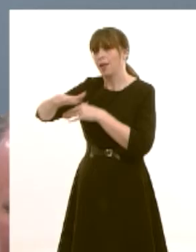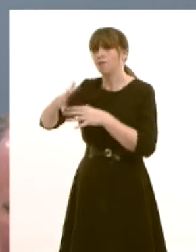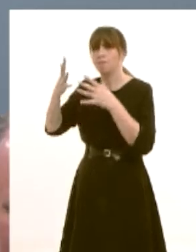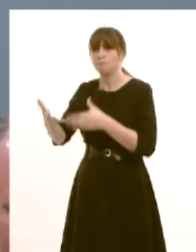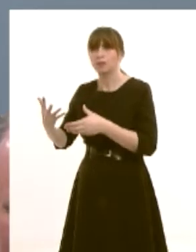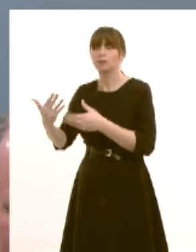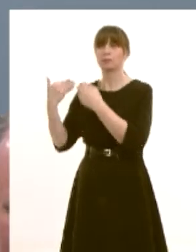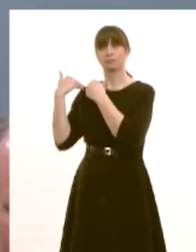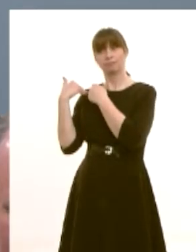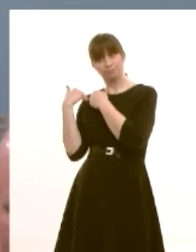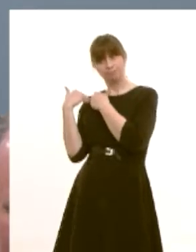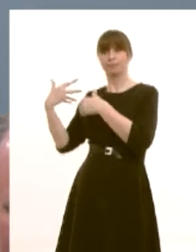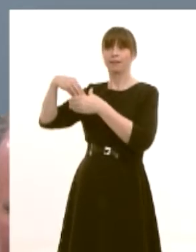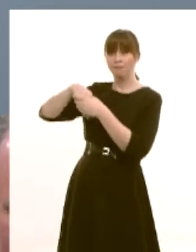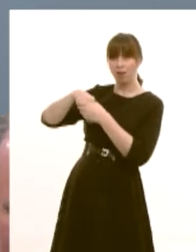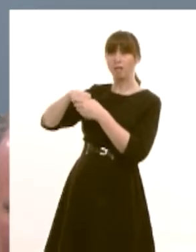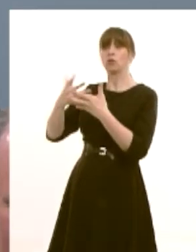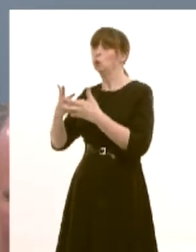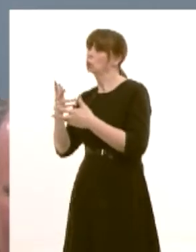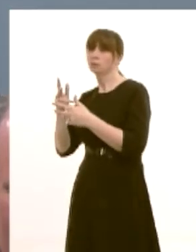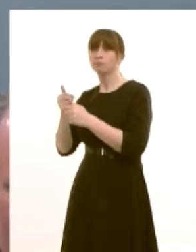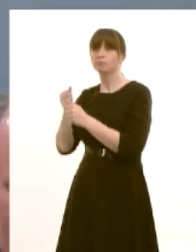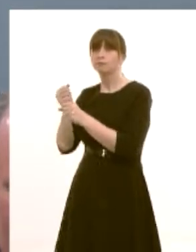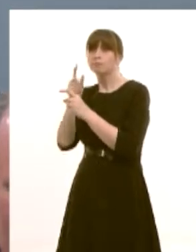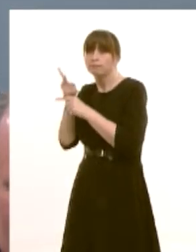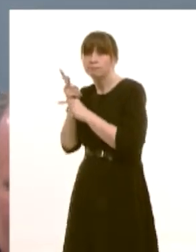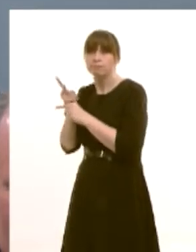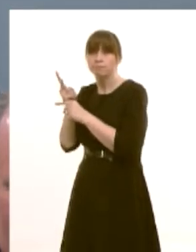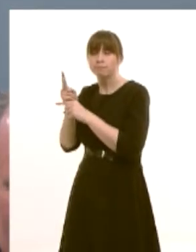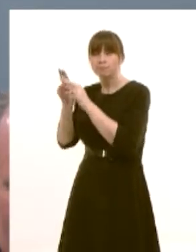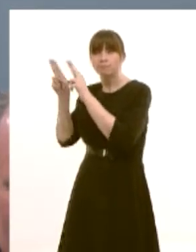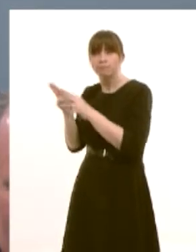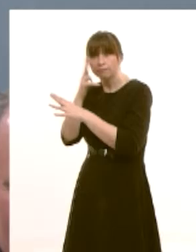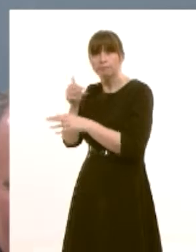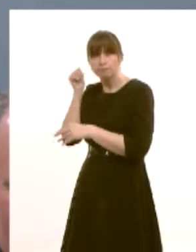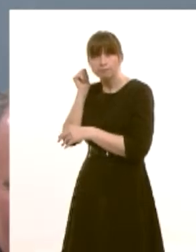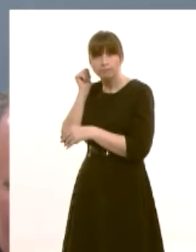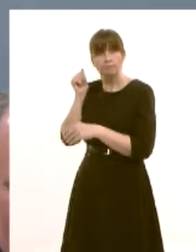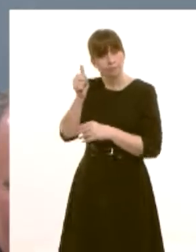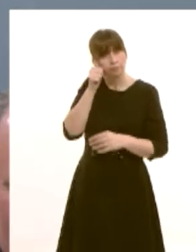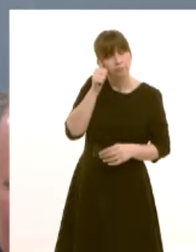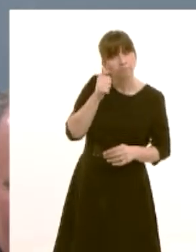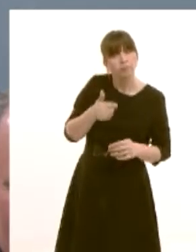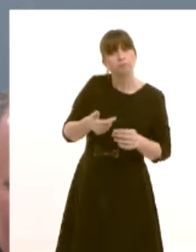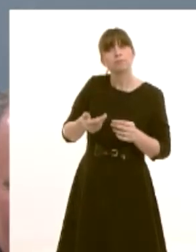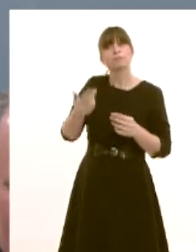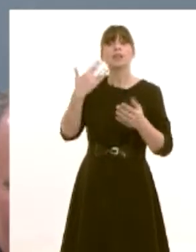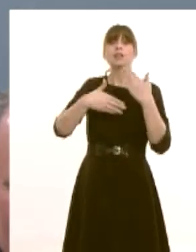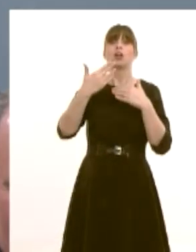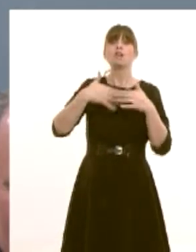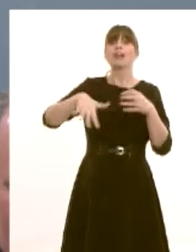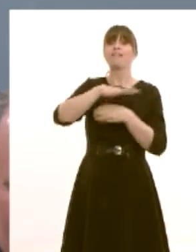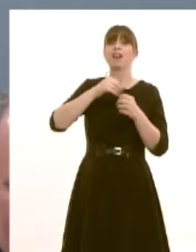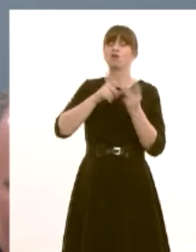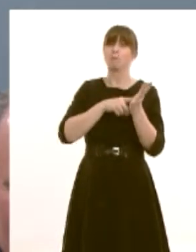responsibility for uh local heritage assets and while this wasn't actually reflected in the historic environment bill